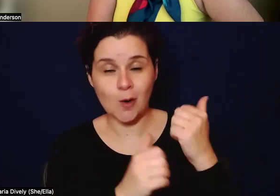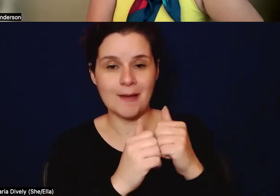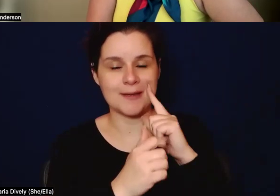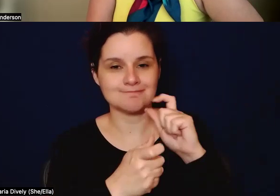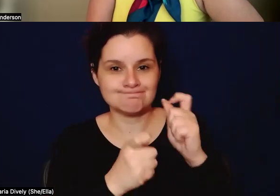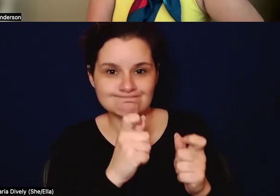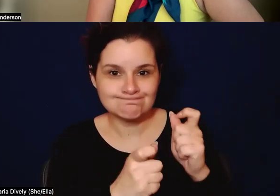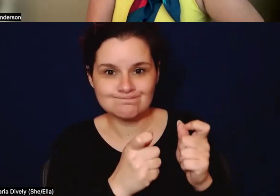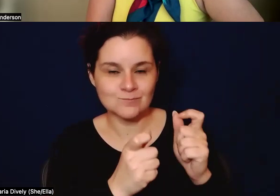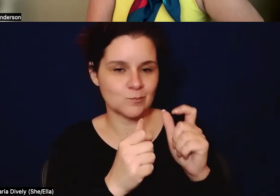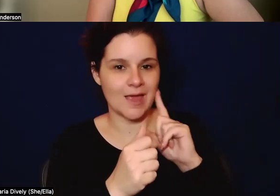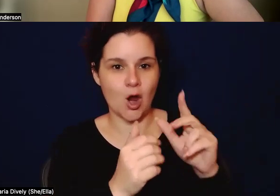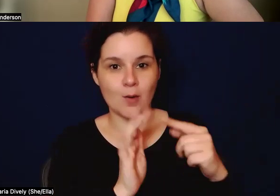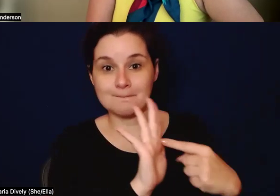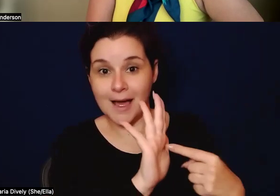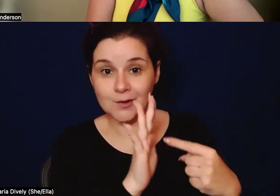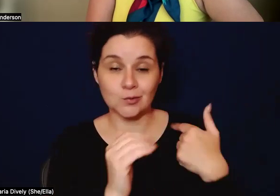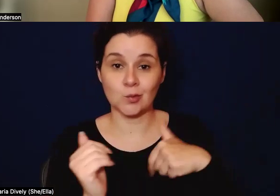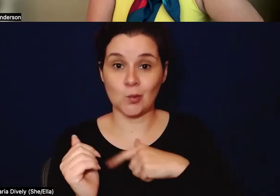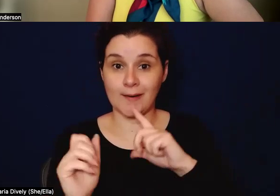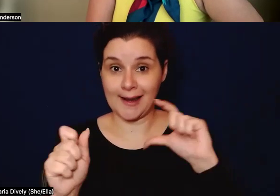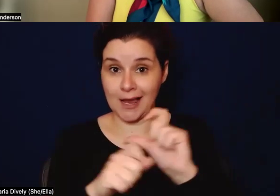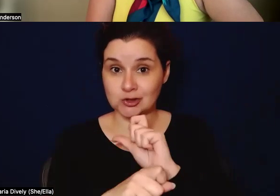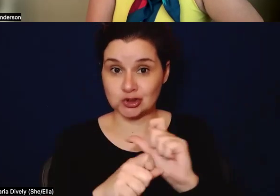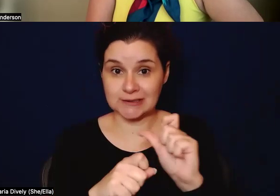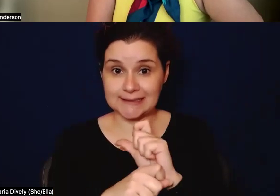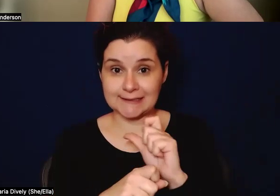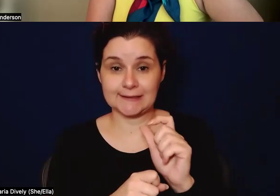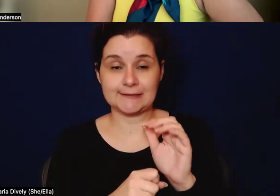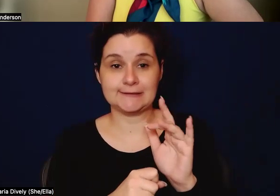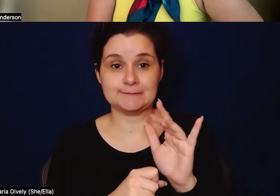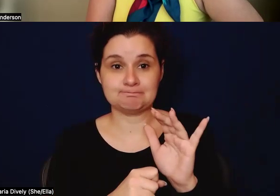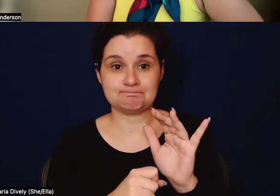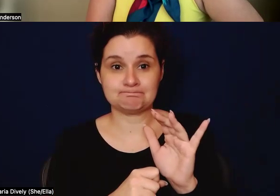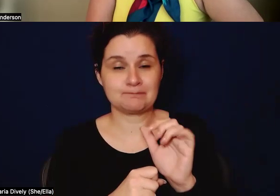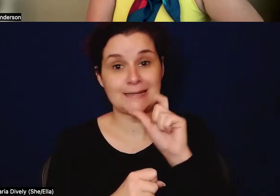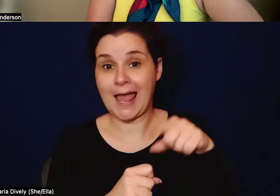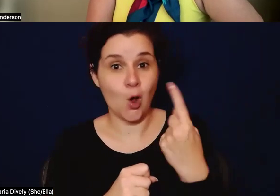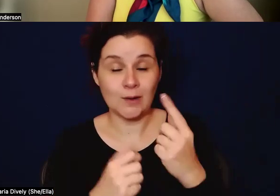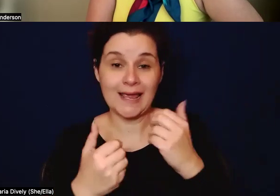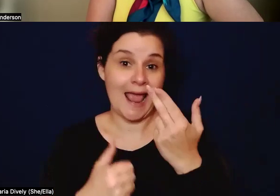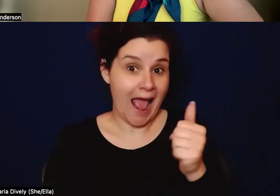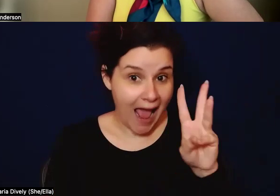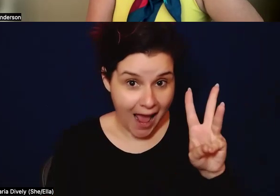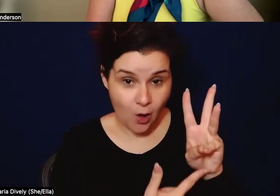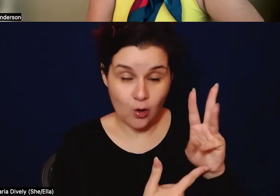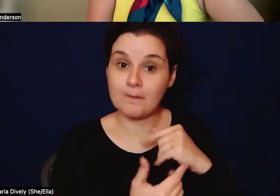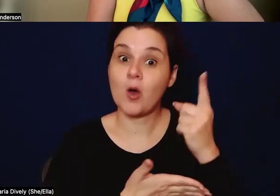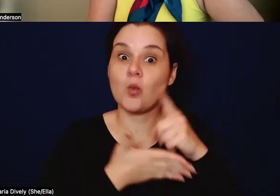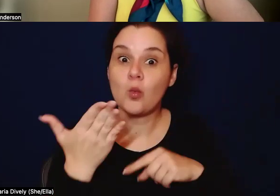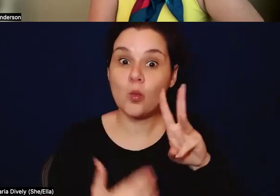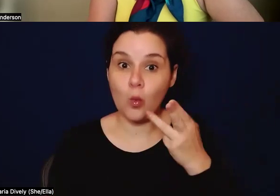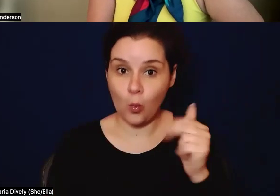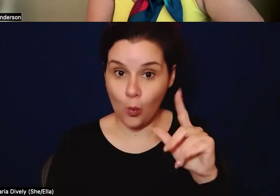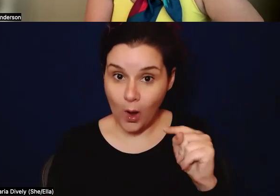provision model, maybe what we're actually, um, not even just how we're doing it, but what we're doing. Um,